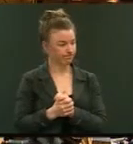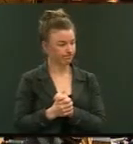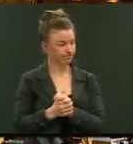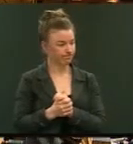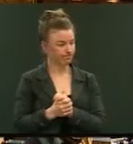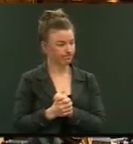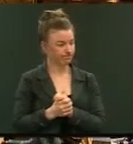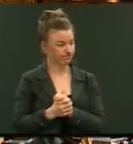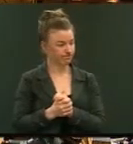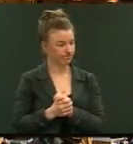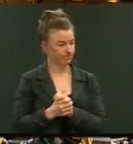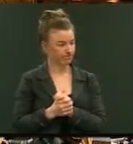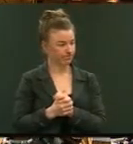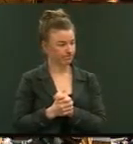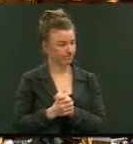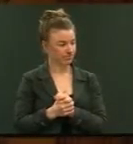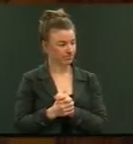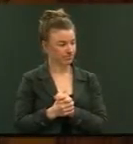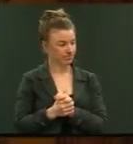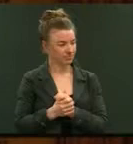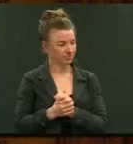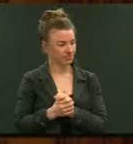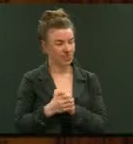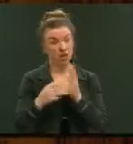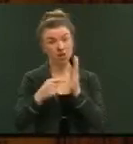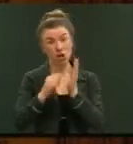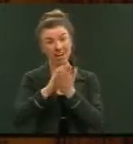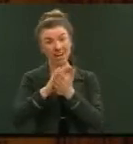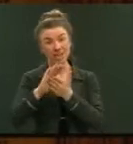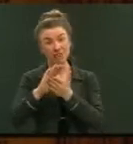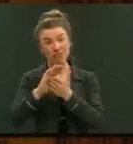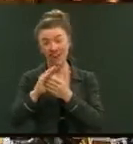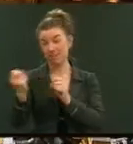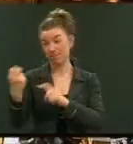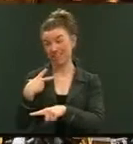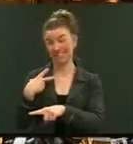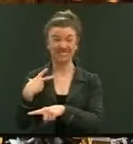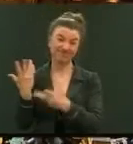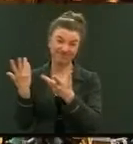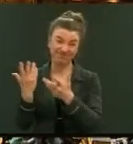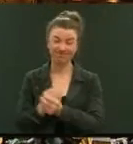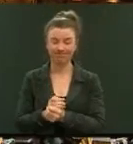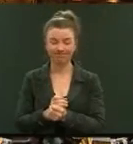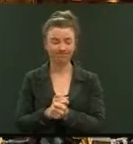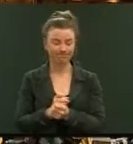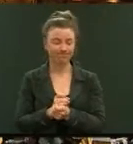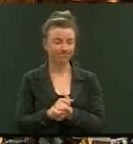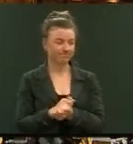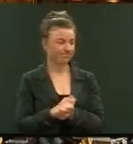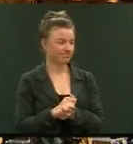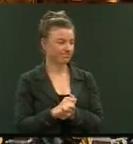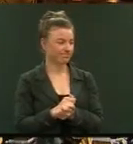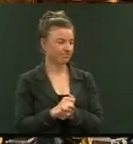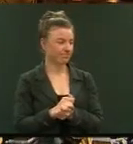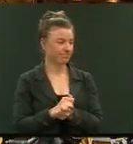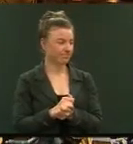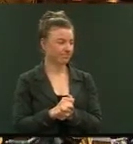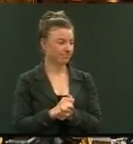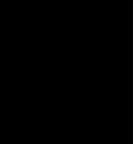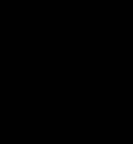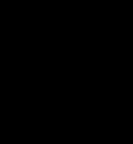And the Honourable Tauhanare has beaten me to it. probably sort of I'm